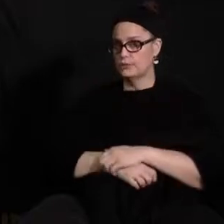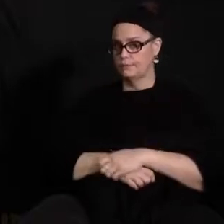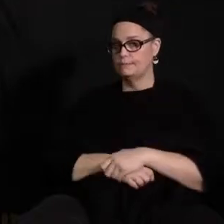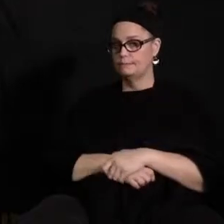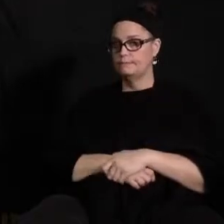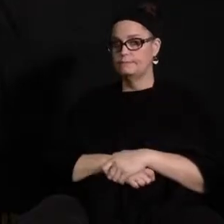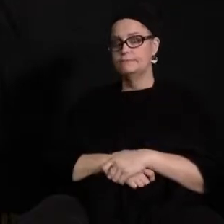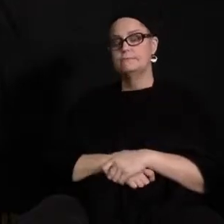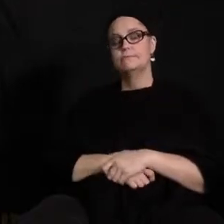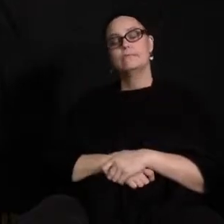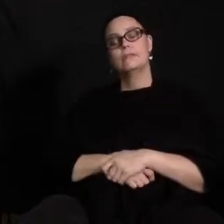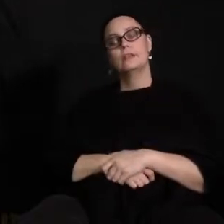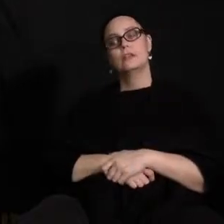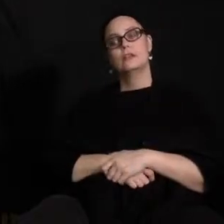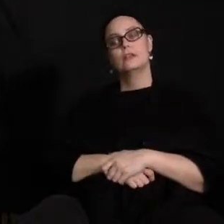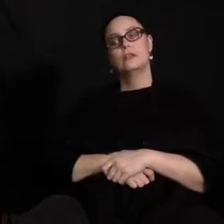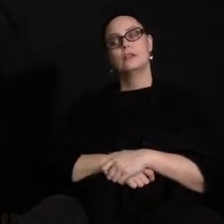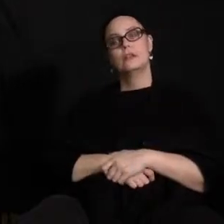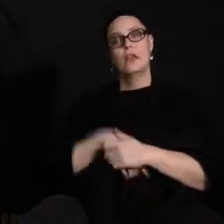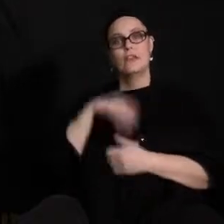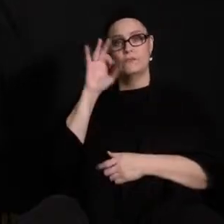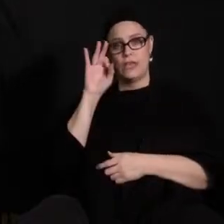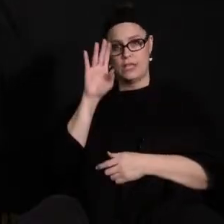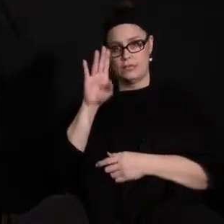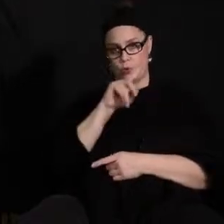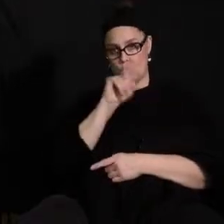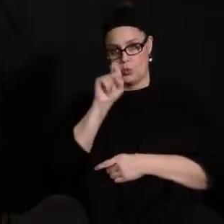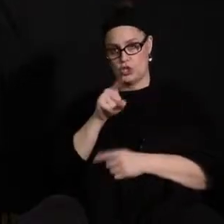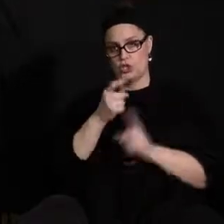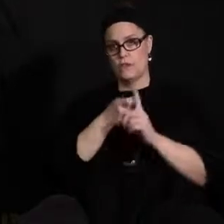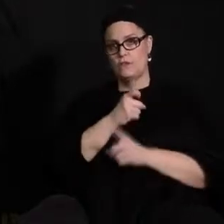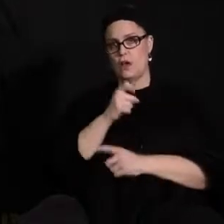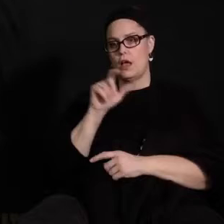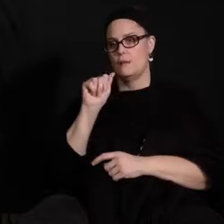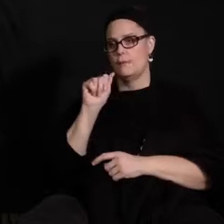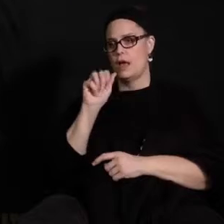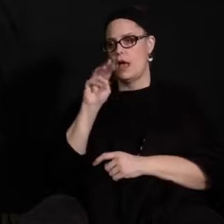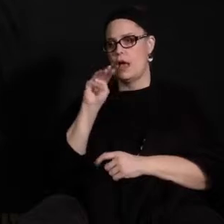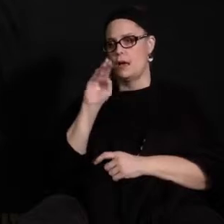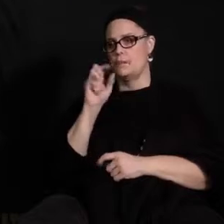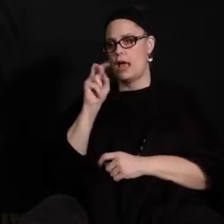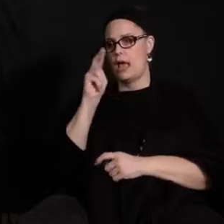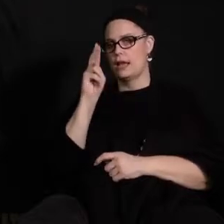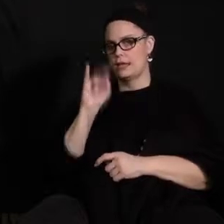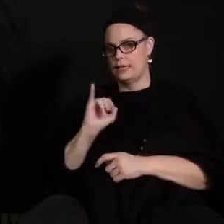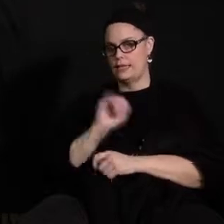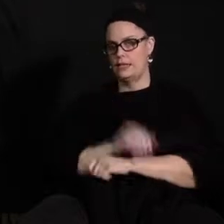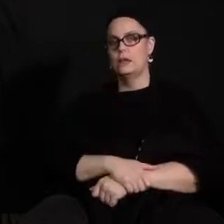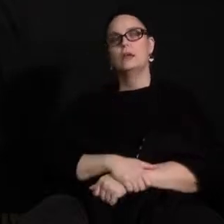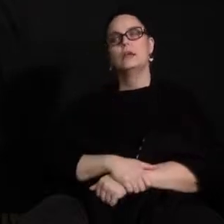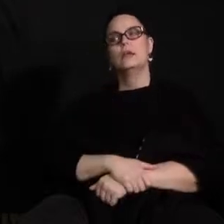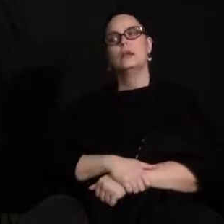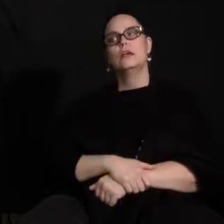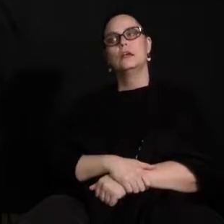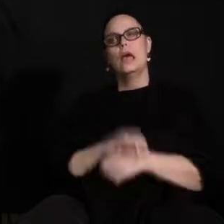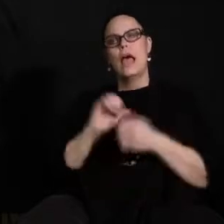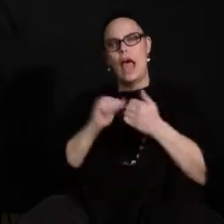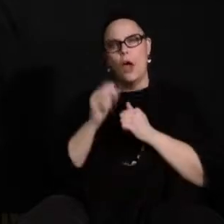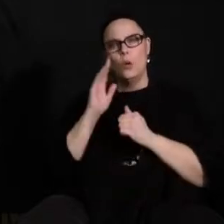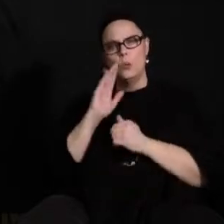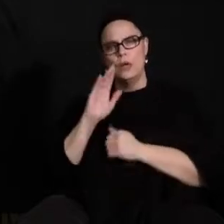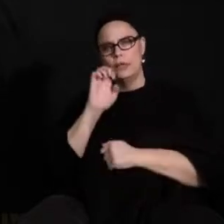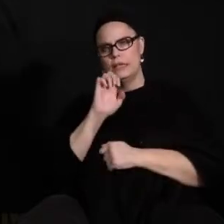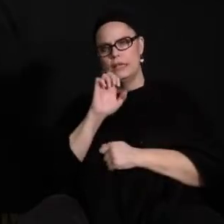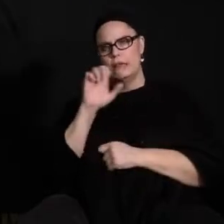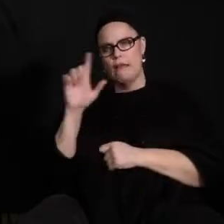all right next facebook question from amani el arabi how will all el families be